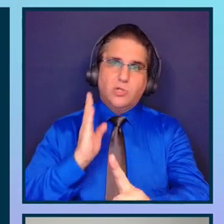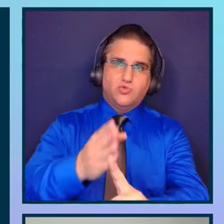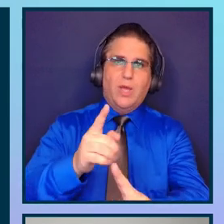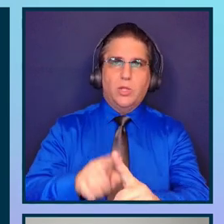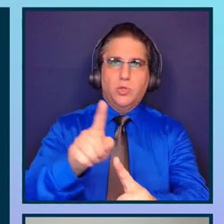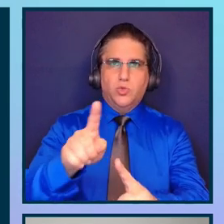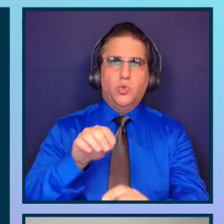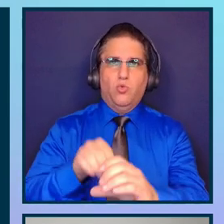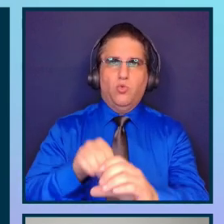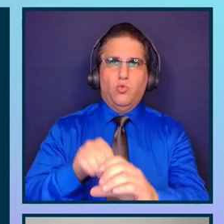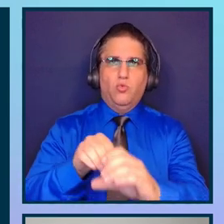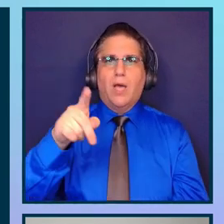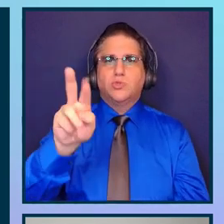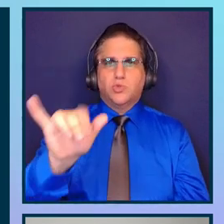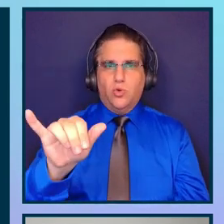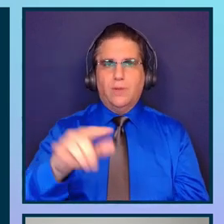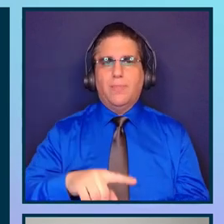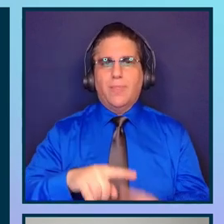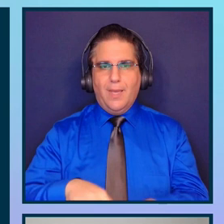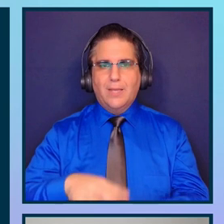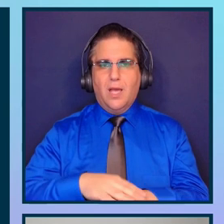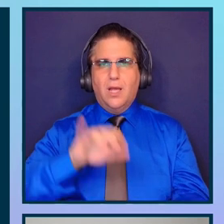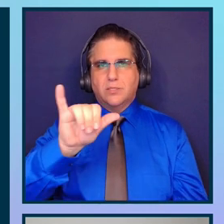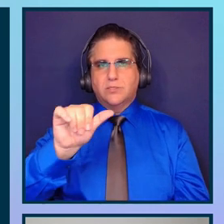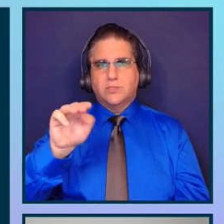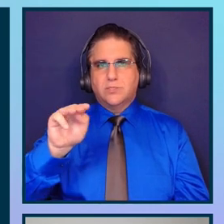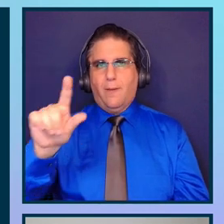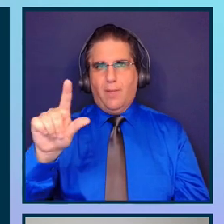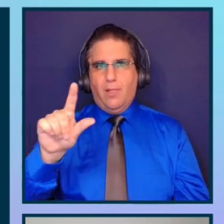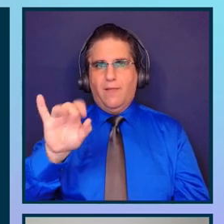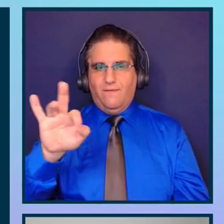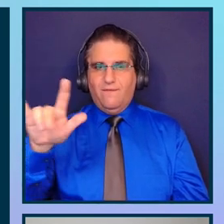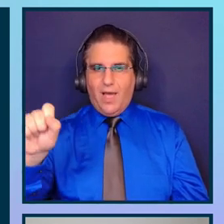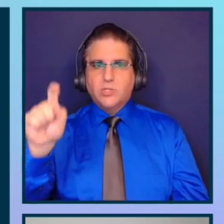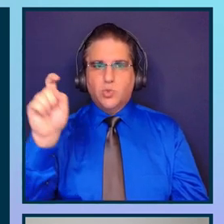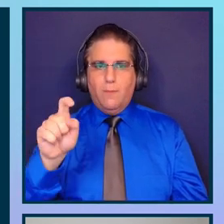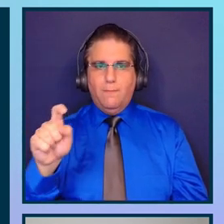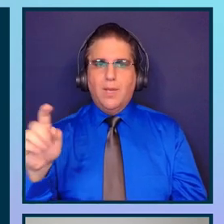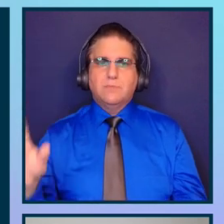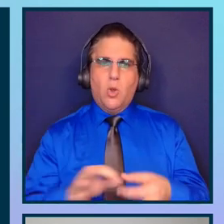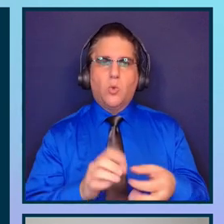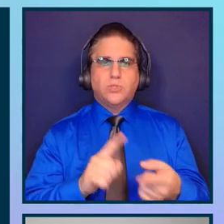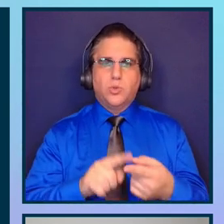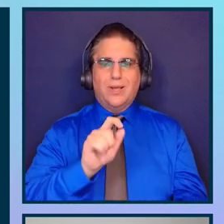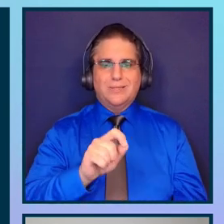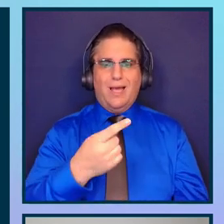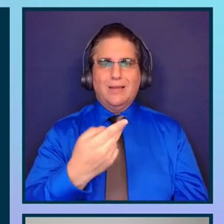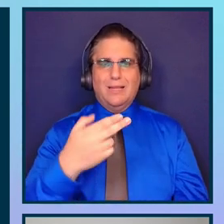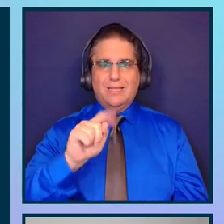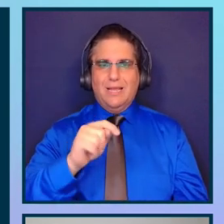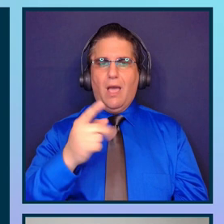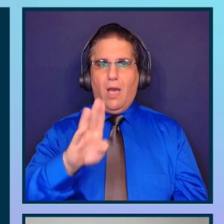they are based on jammu files, so you have to host it in your .github slash workflows folder